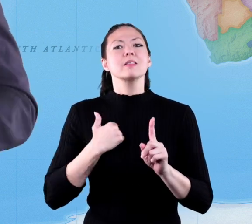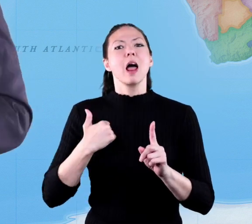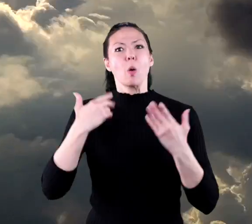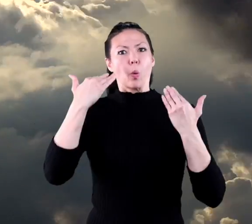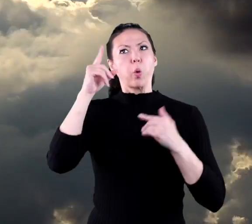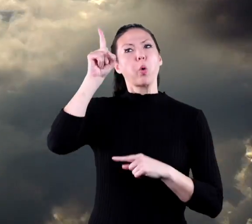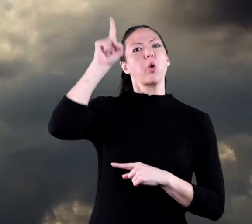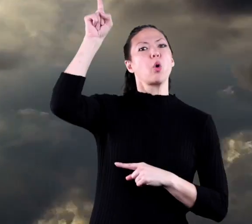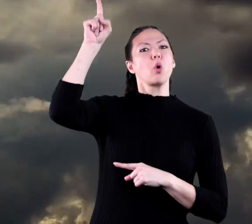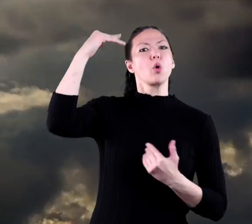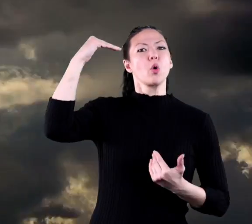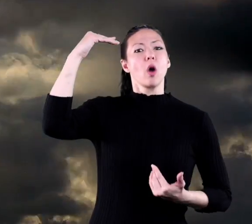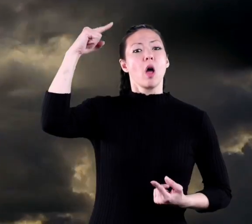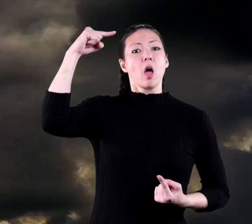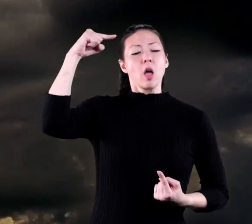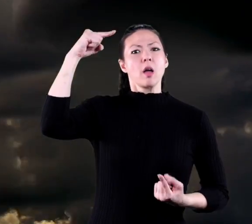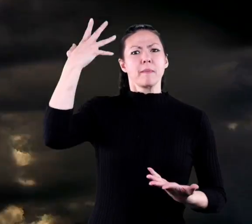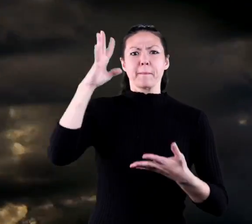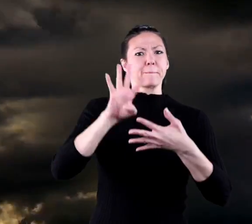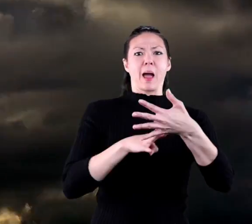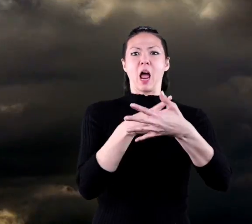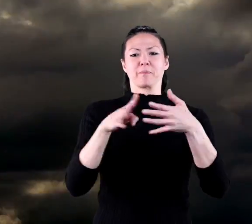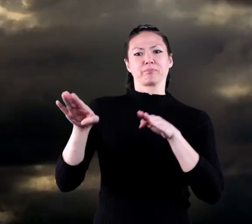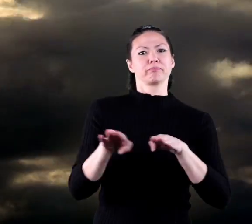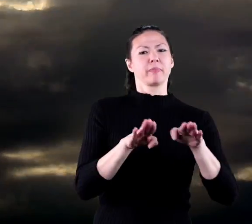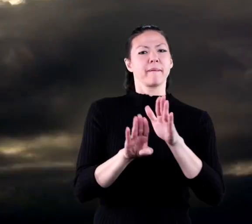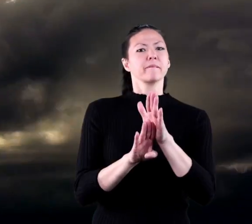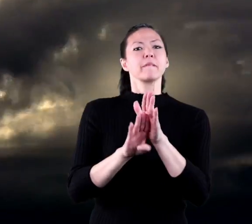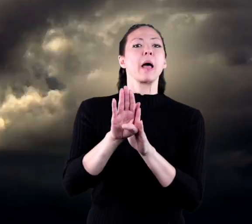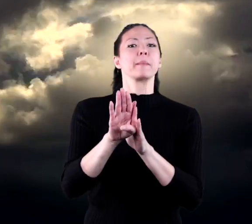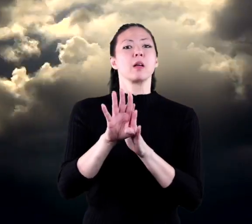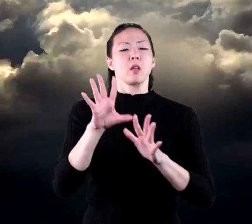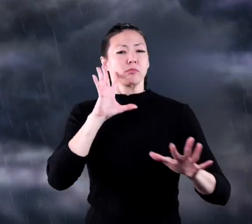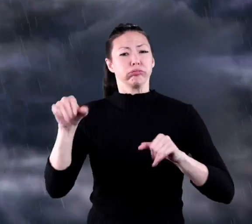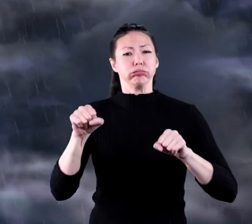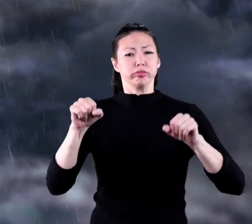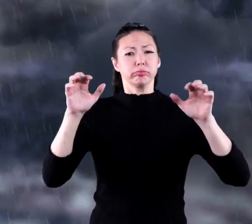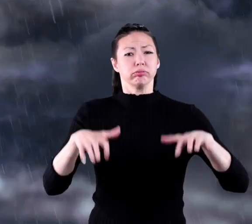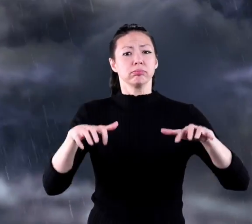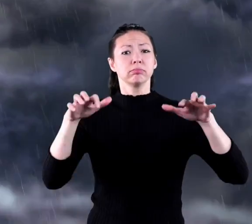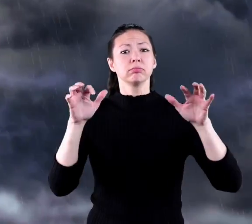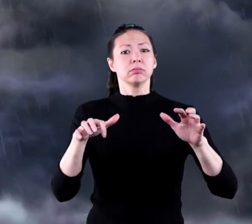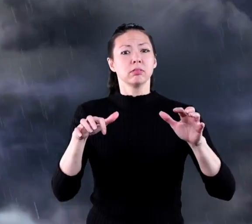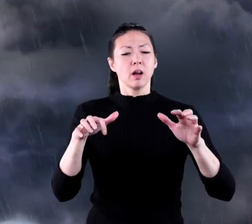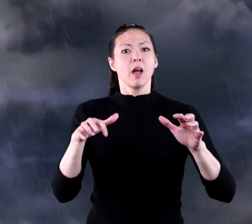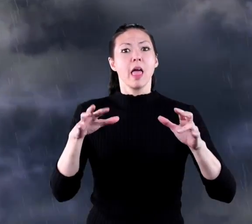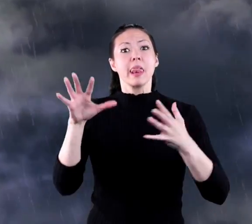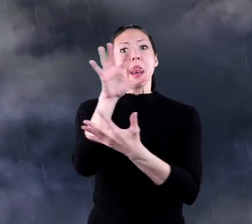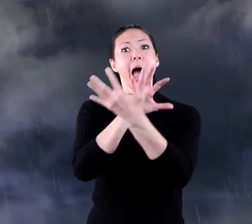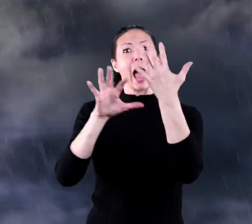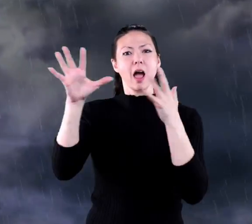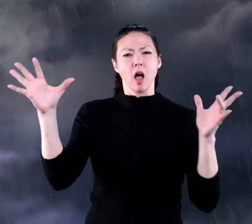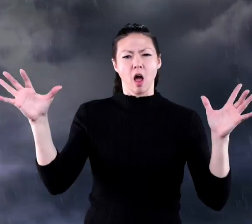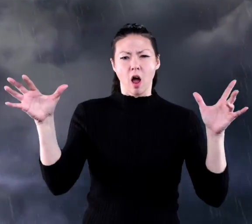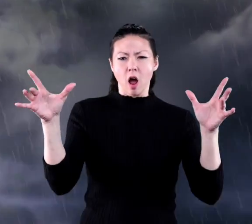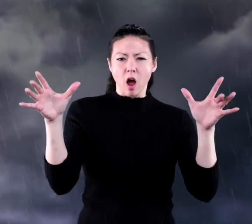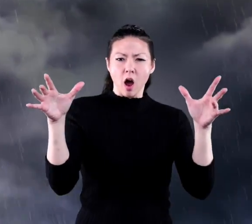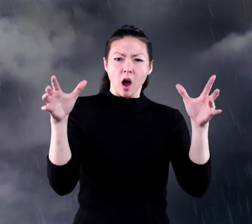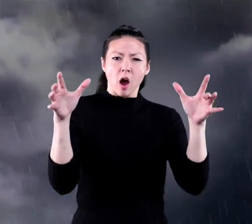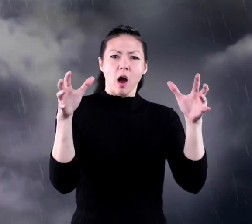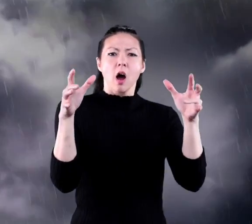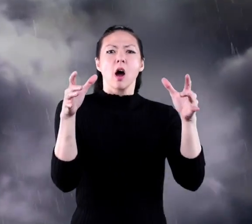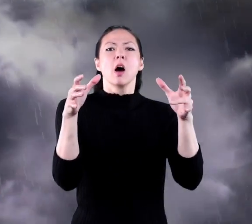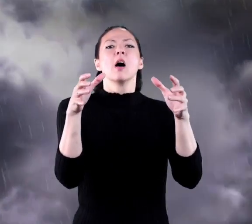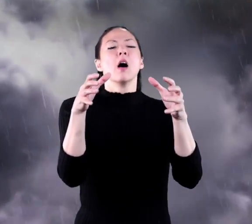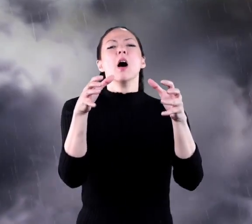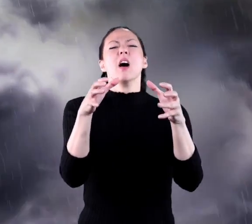Canada, a very unstable weather pattern develops. Thunderstorms and cumulonimbus clouds gather. If the storm pattern